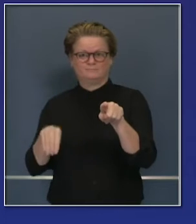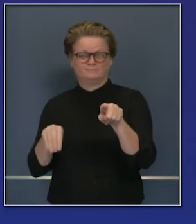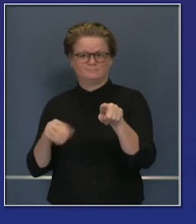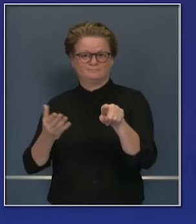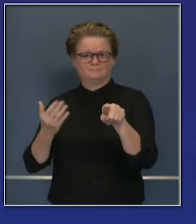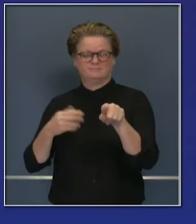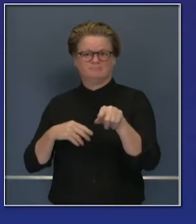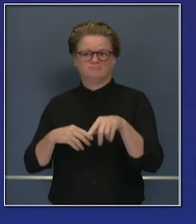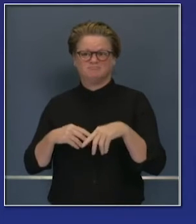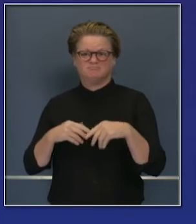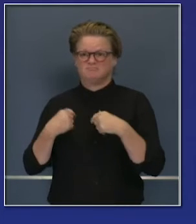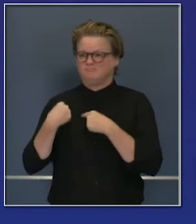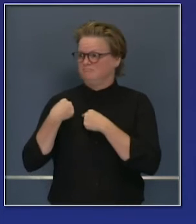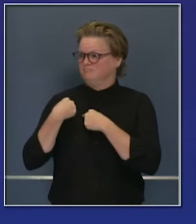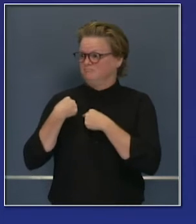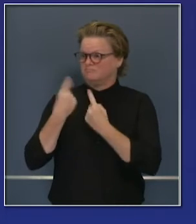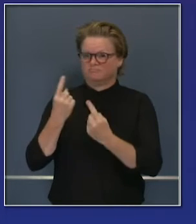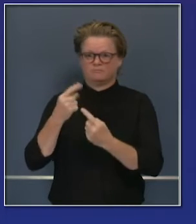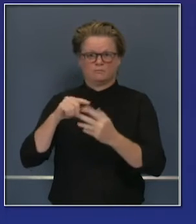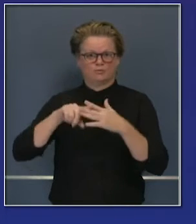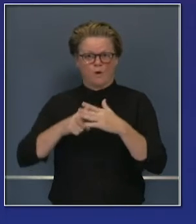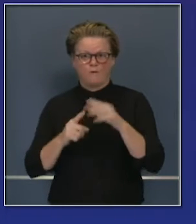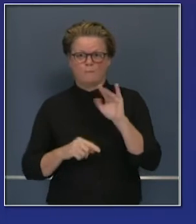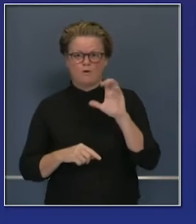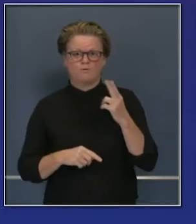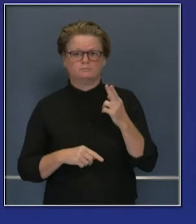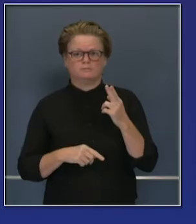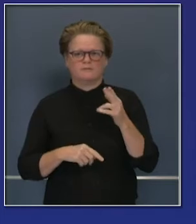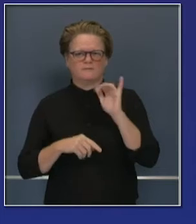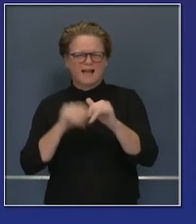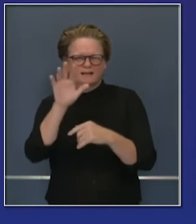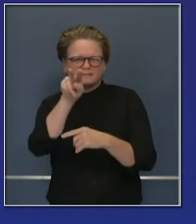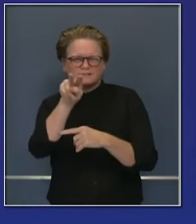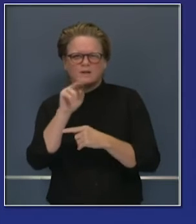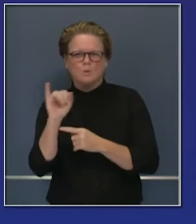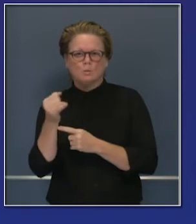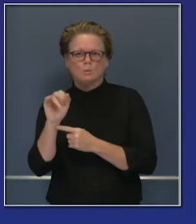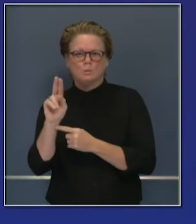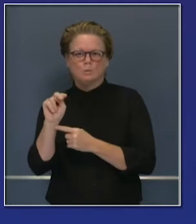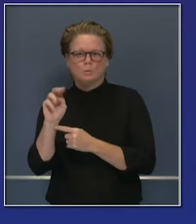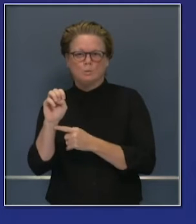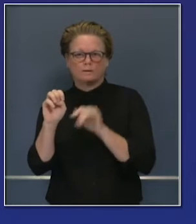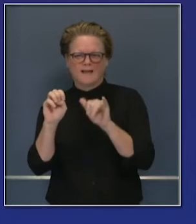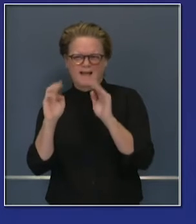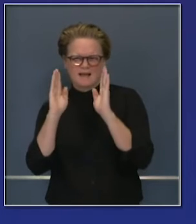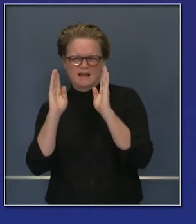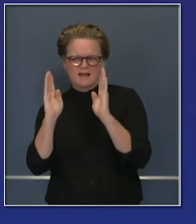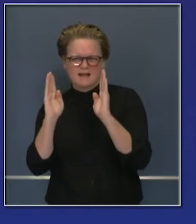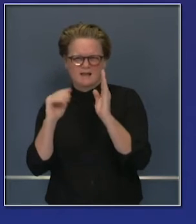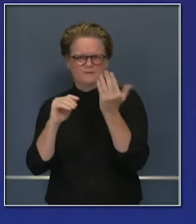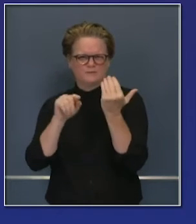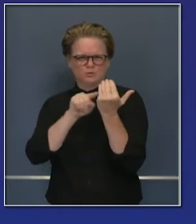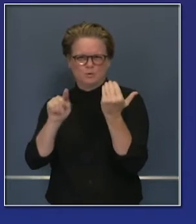since the beginning of this pandemic, we experienced in June. You see June 15th to June 21st, we saw a one-week